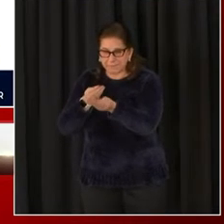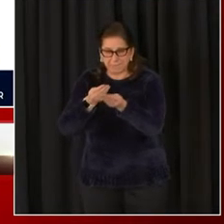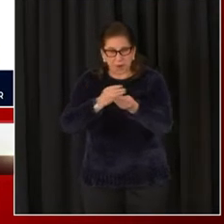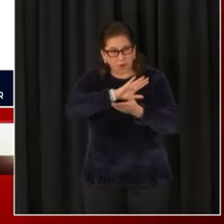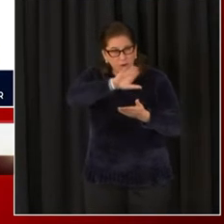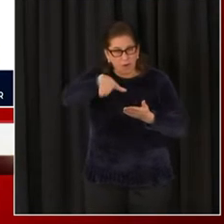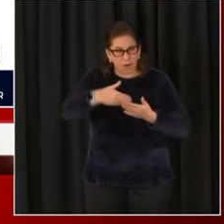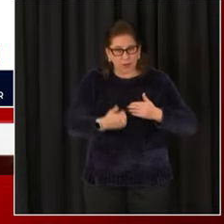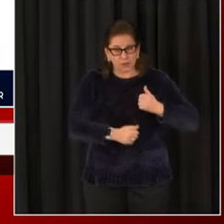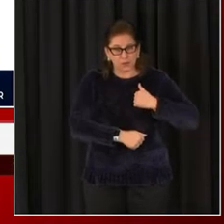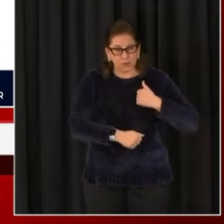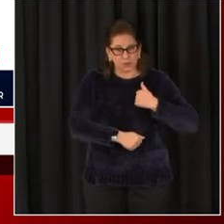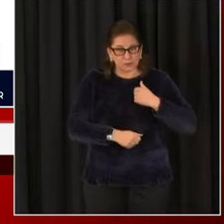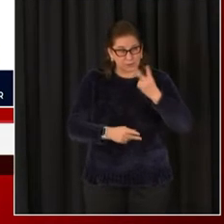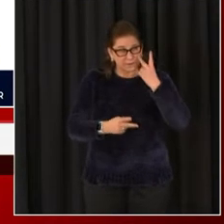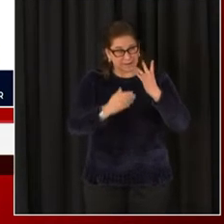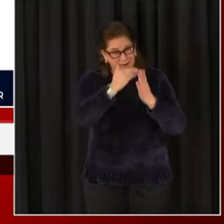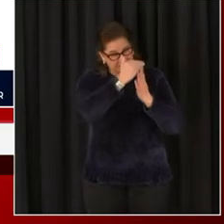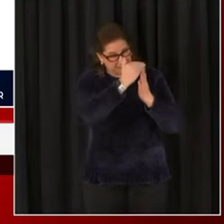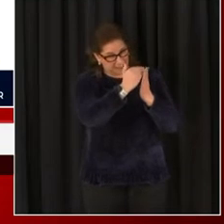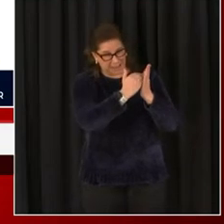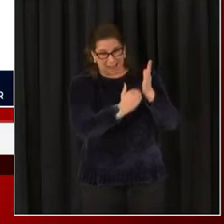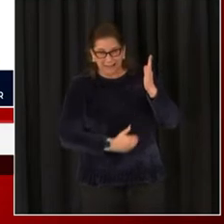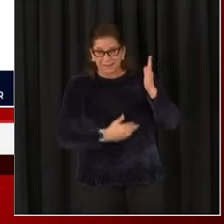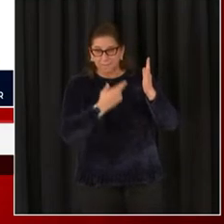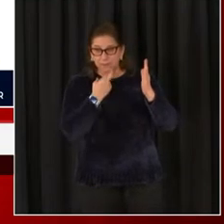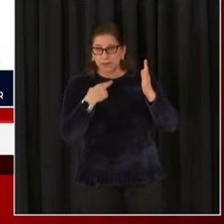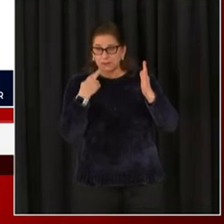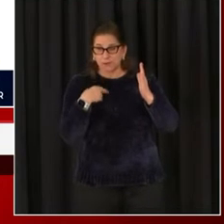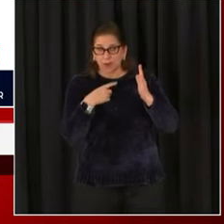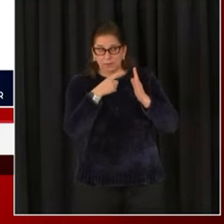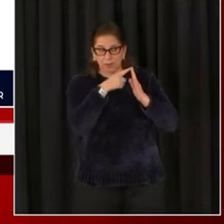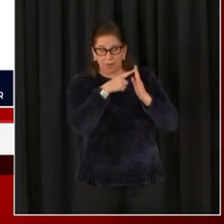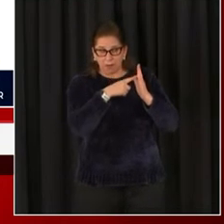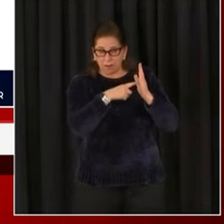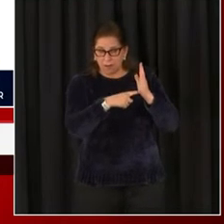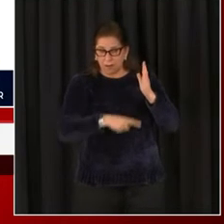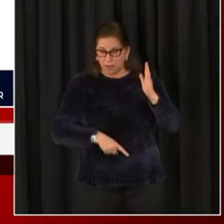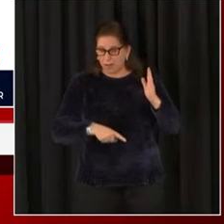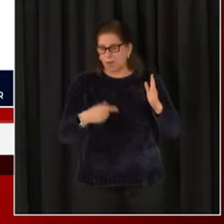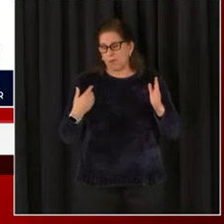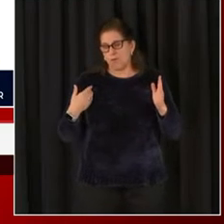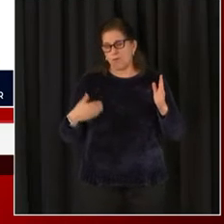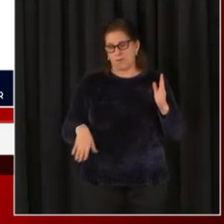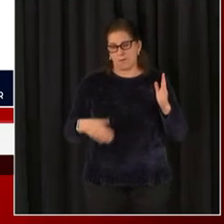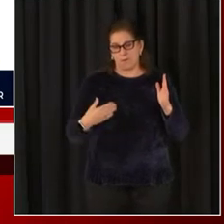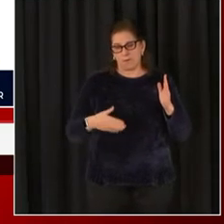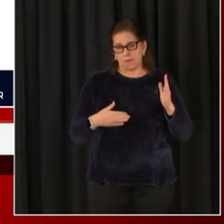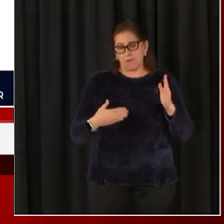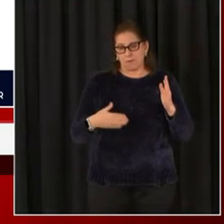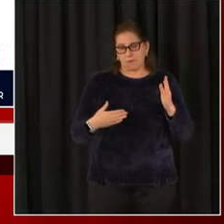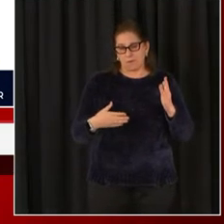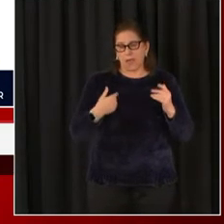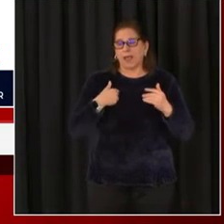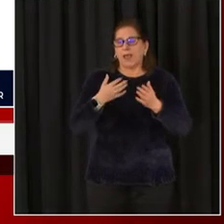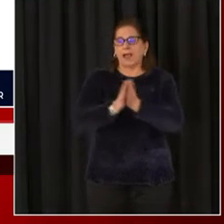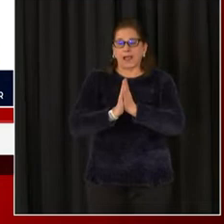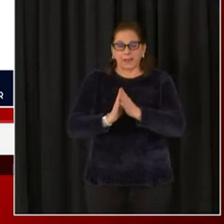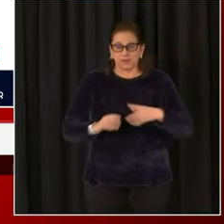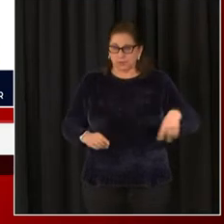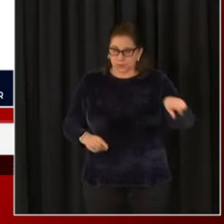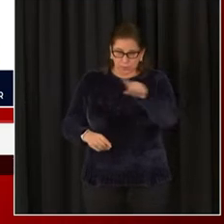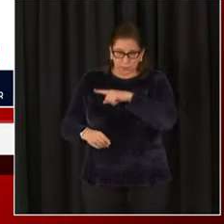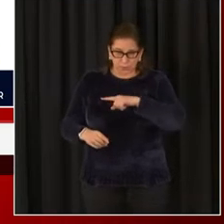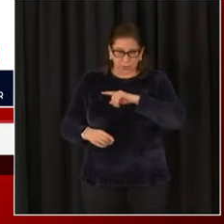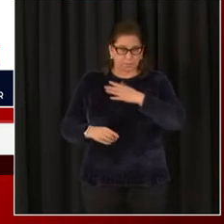list of those restaurants posted here. And my ask to D.C. residents is that you continue to